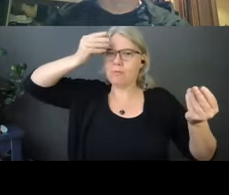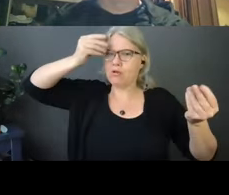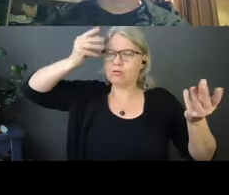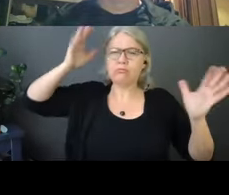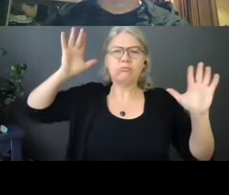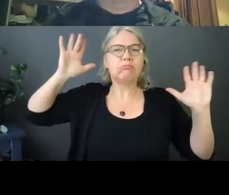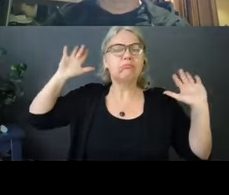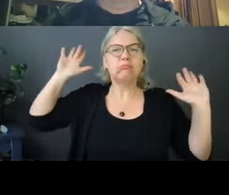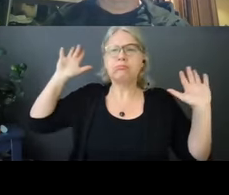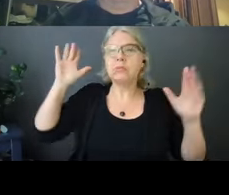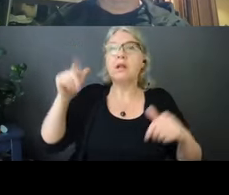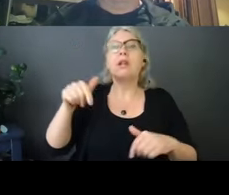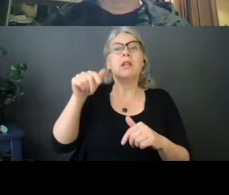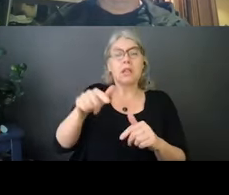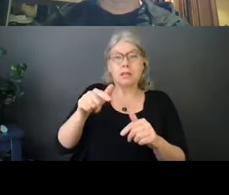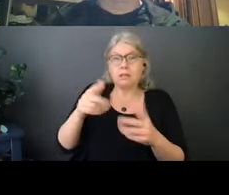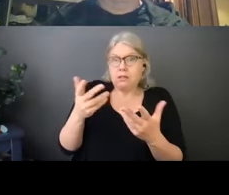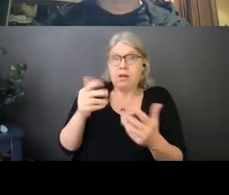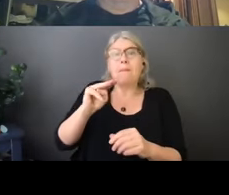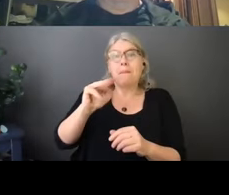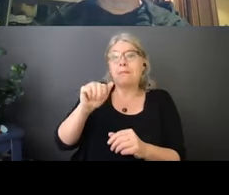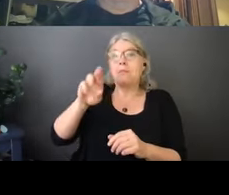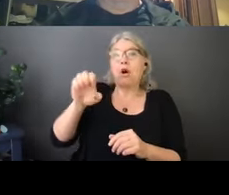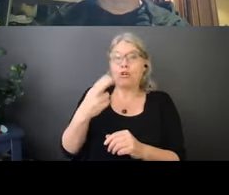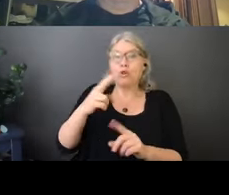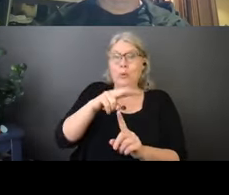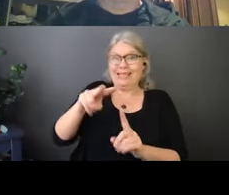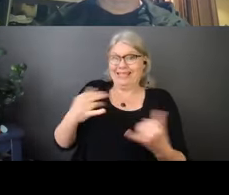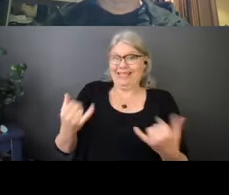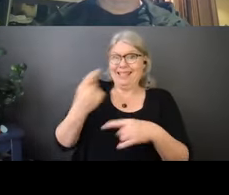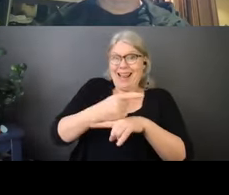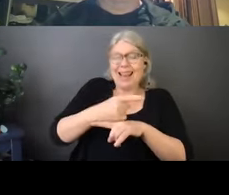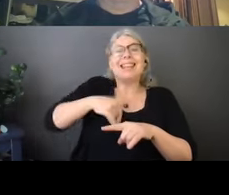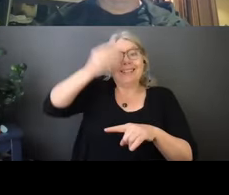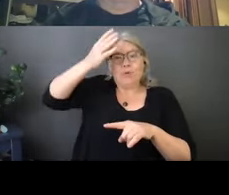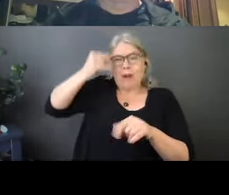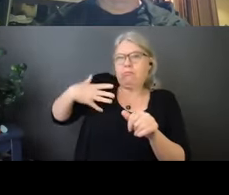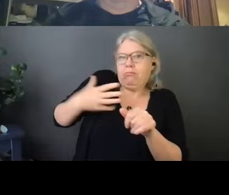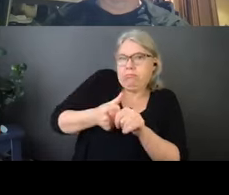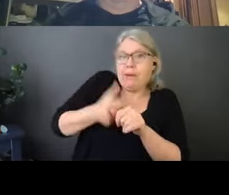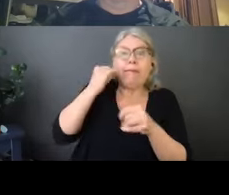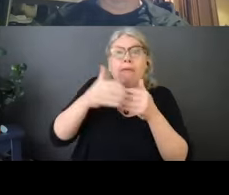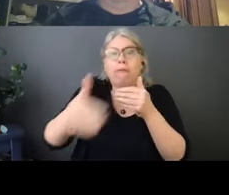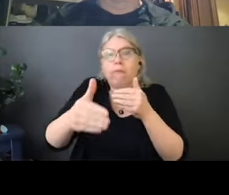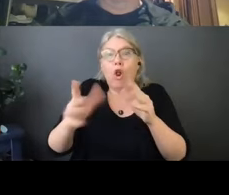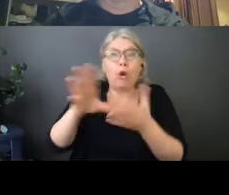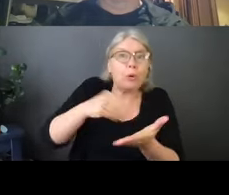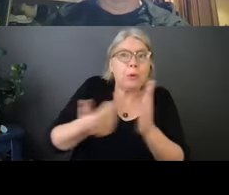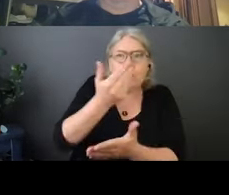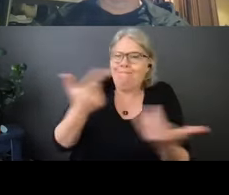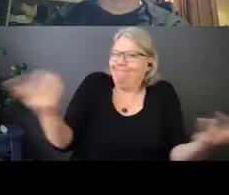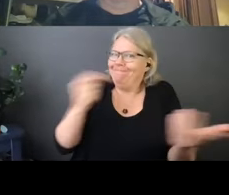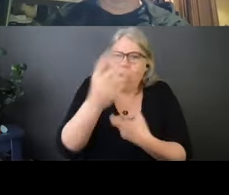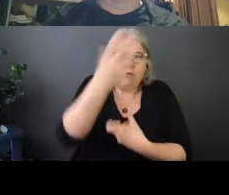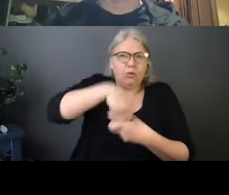The information is current as of March 22, today 2021. The information given is subject to